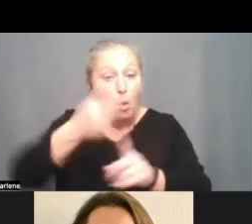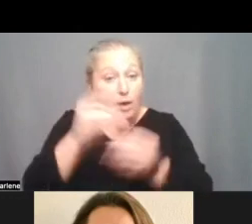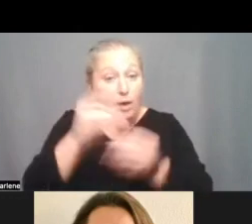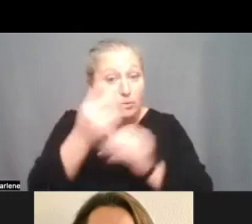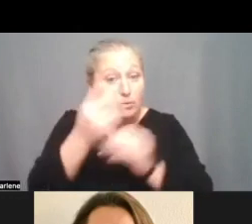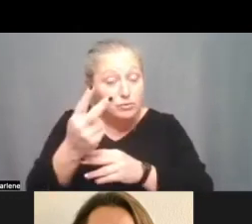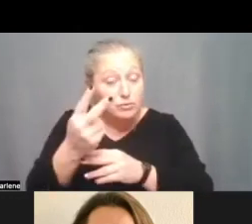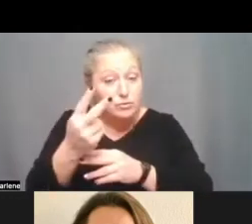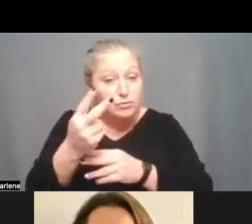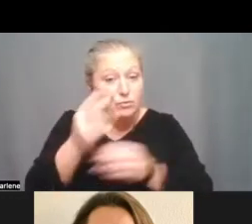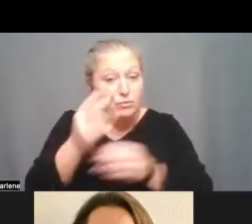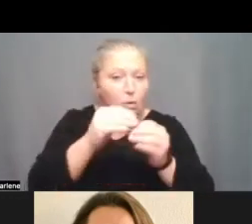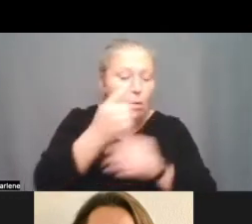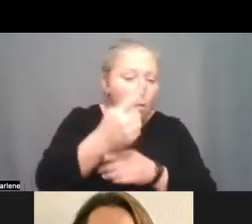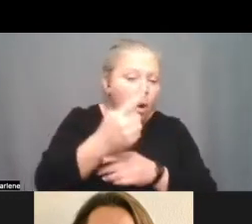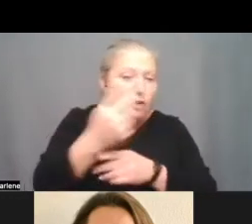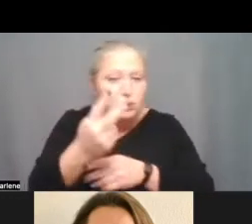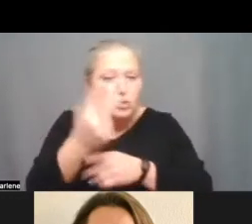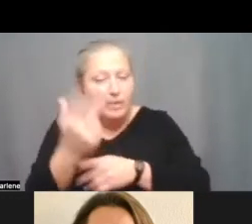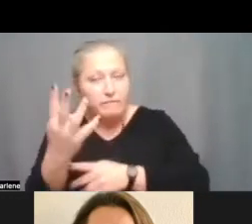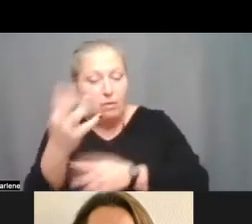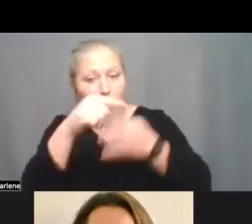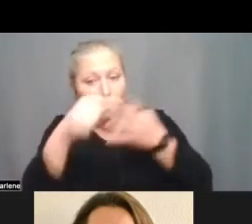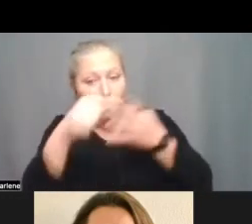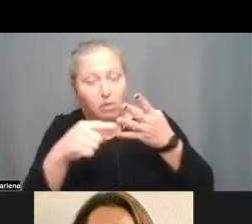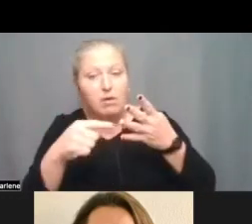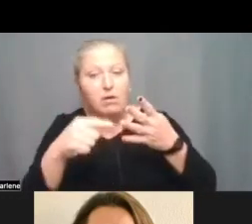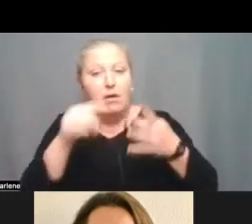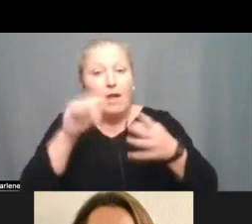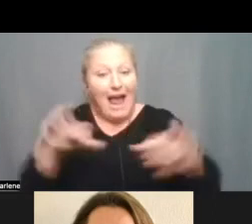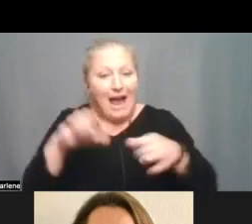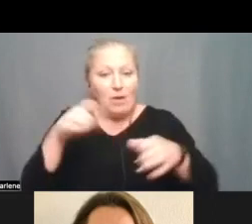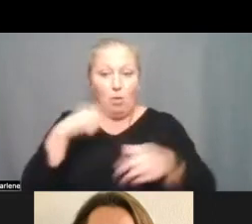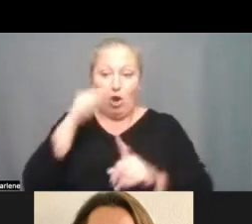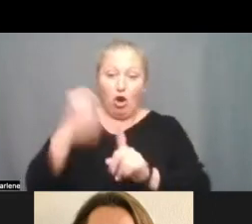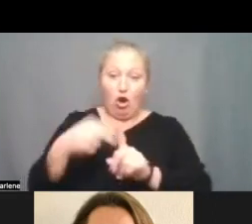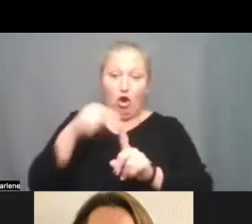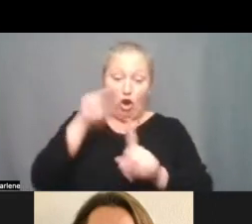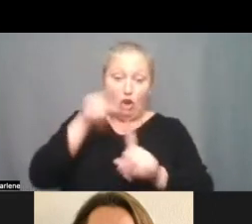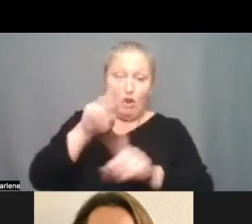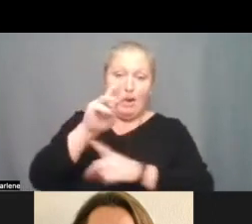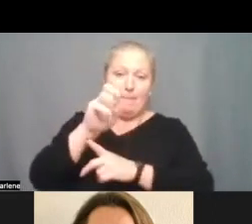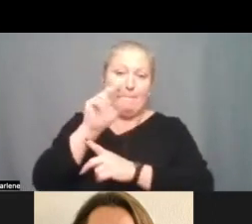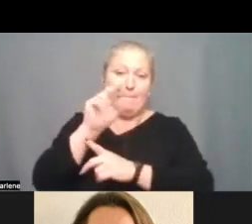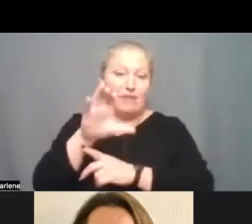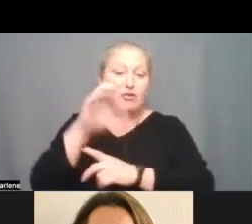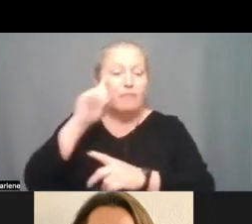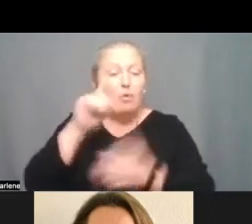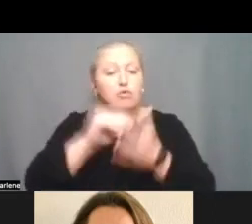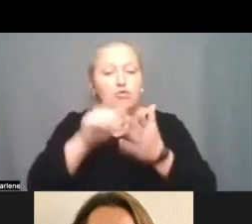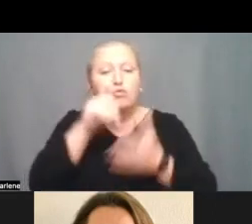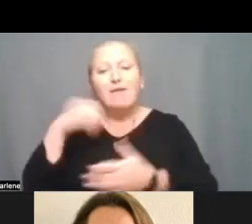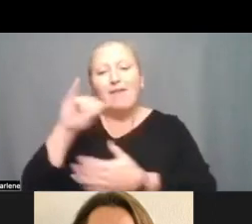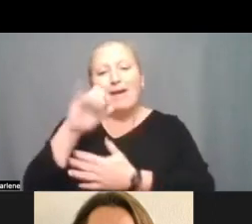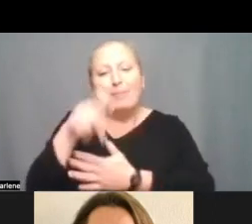three and four are actions where we're looking at the metrics for students with ieps and they are you know the